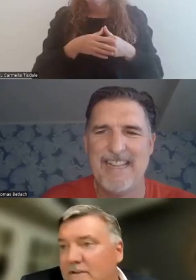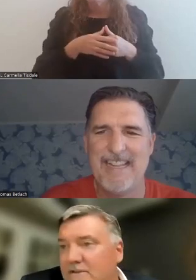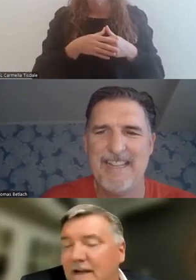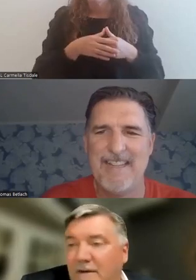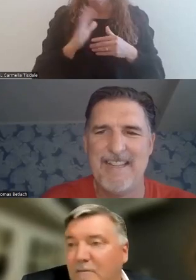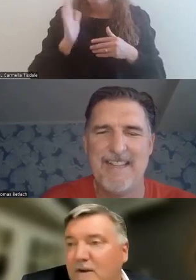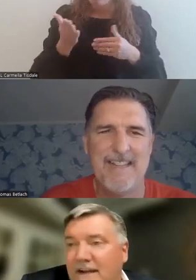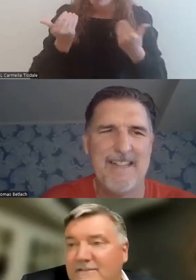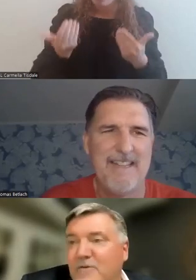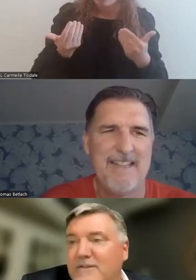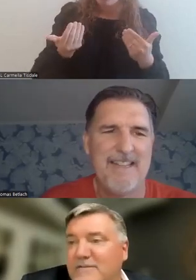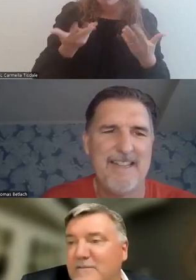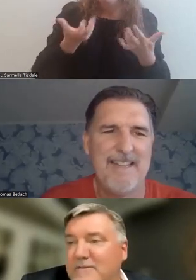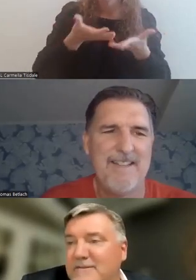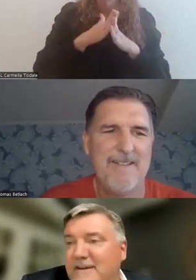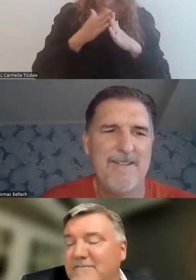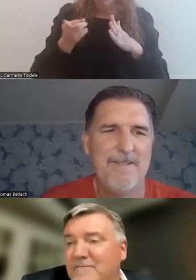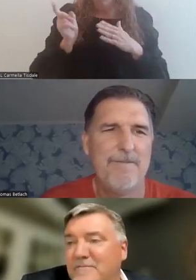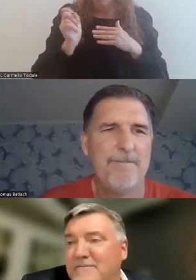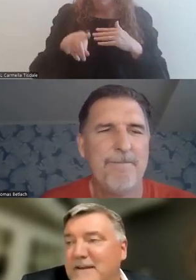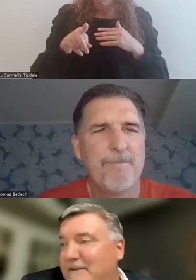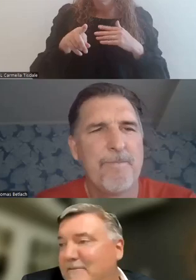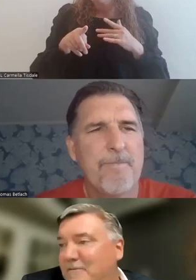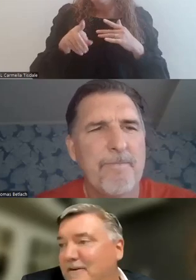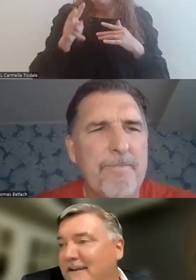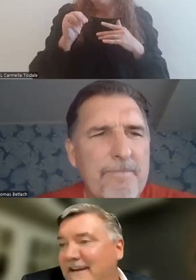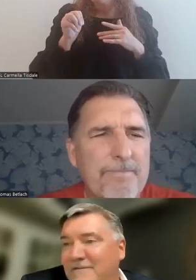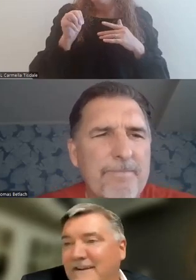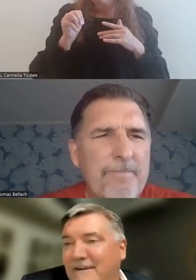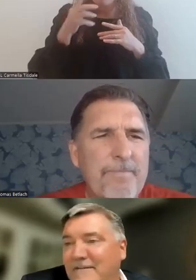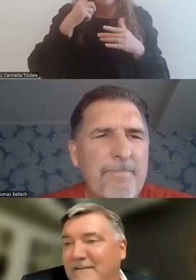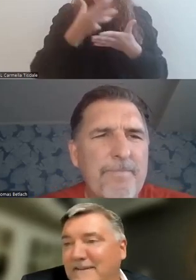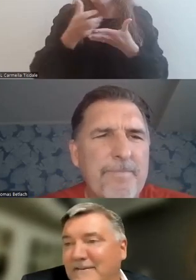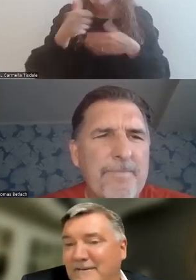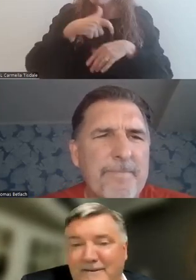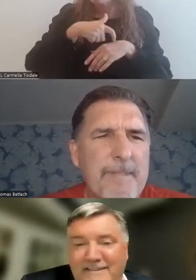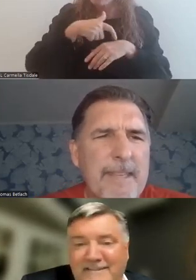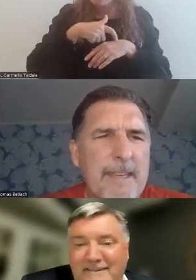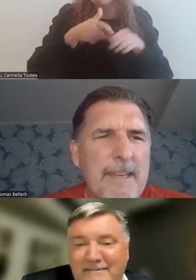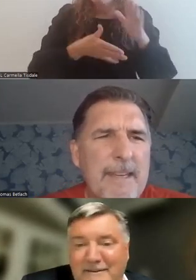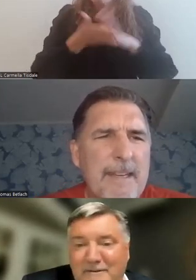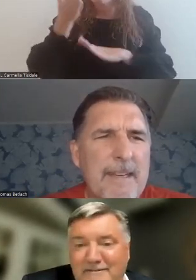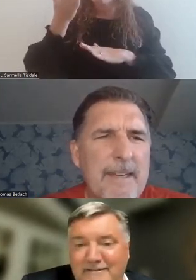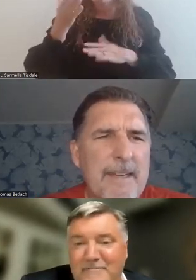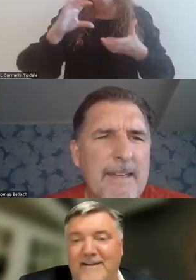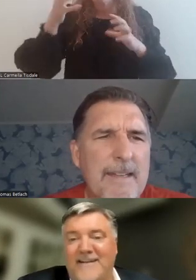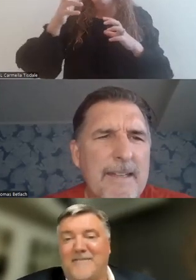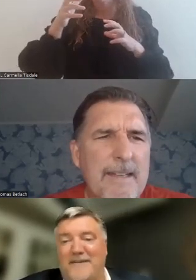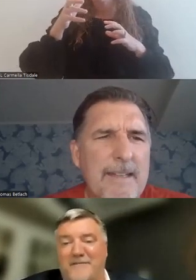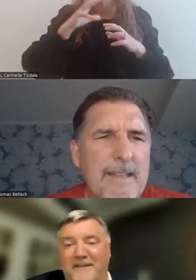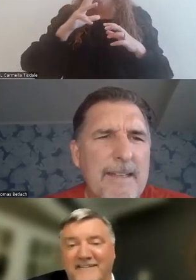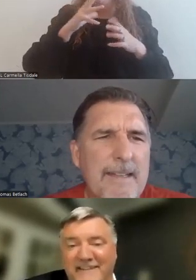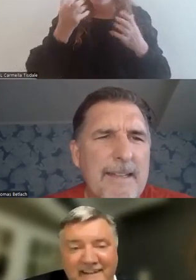We're going to, I wanted to ask you a question from Ms. Mathis, but I think we're running out of time and I'm going have to go over to crisis talk. I was going to put you on the